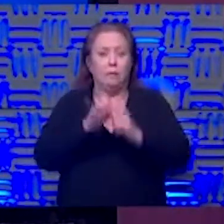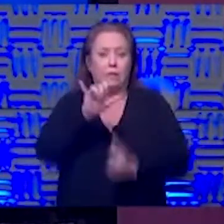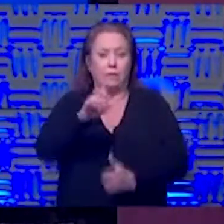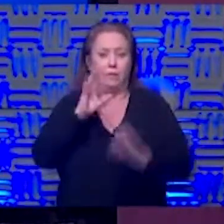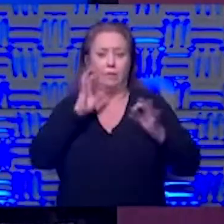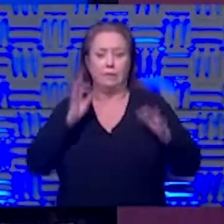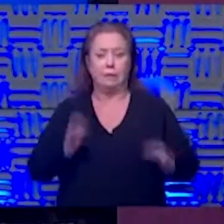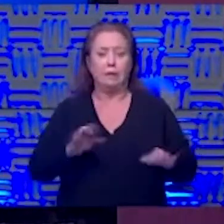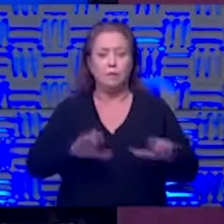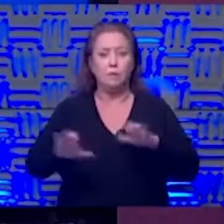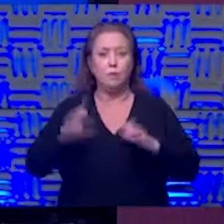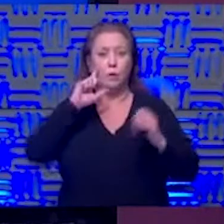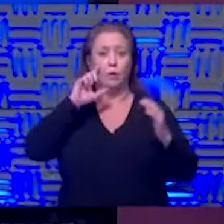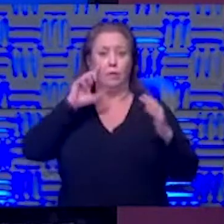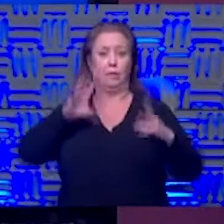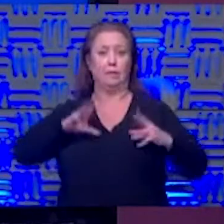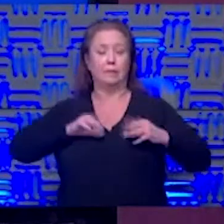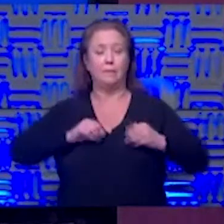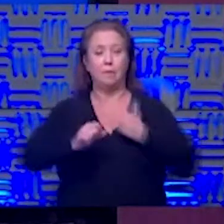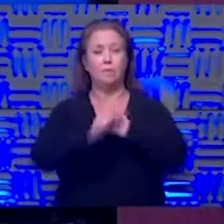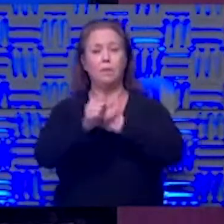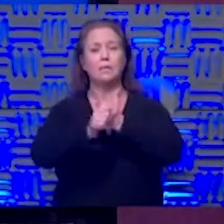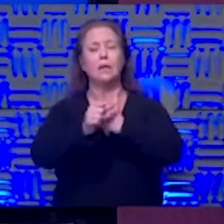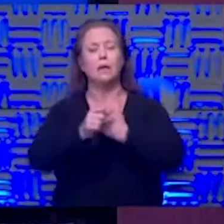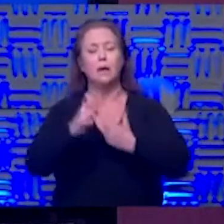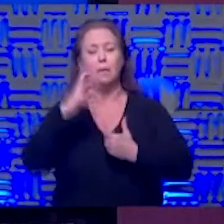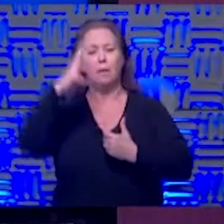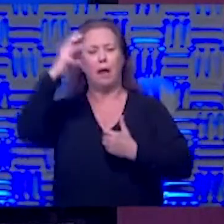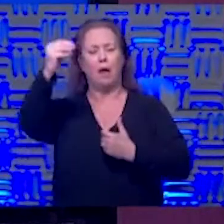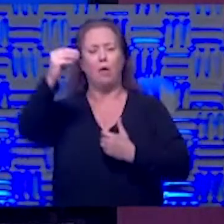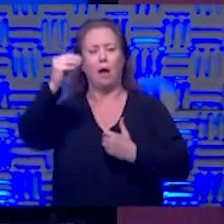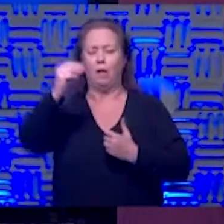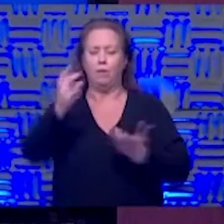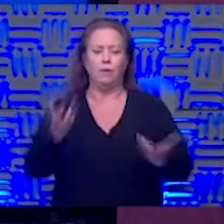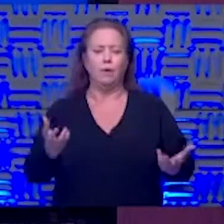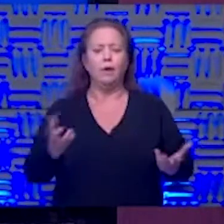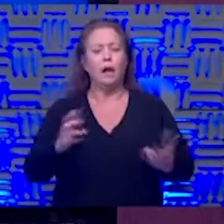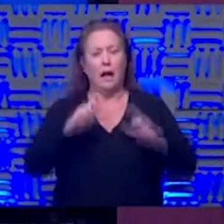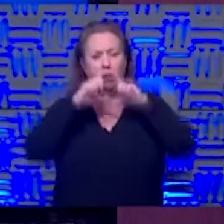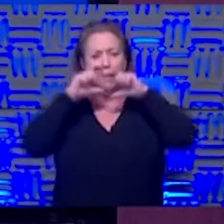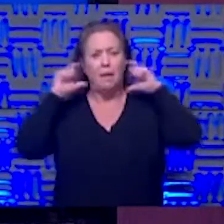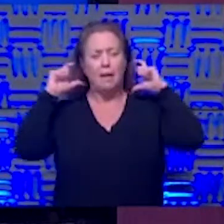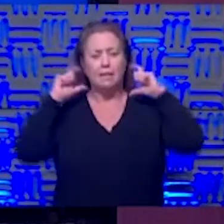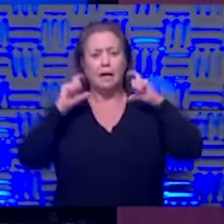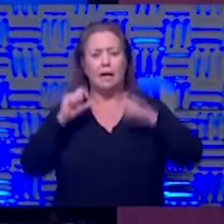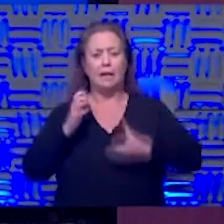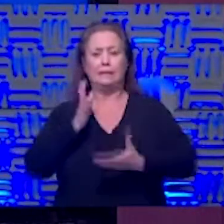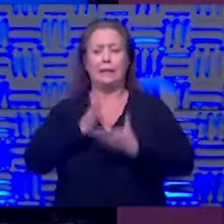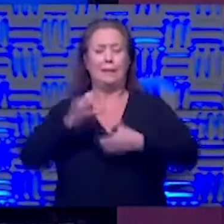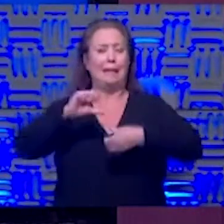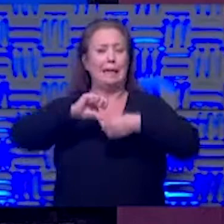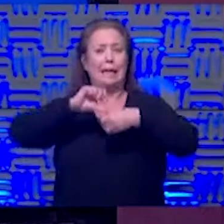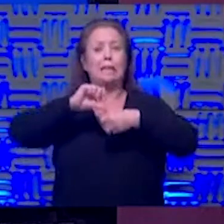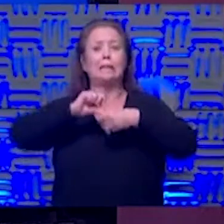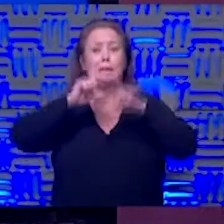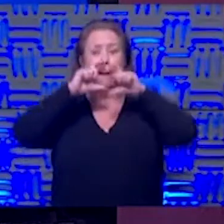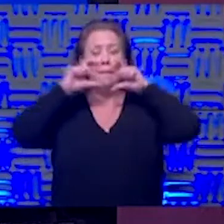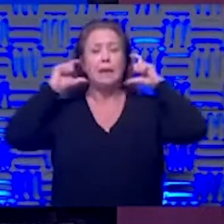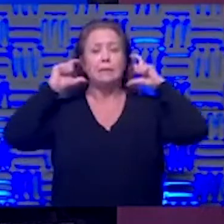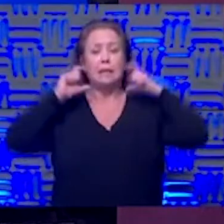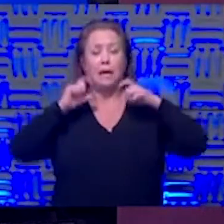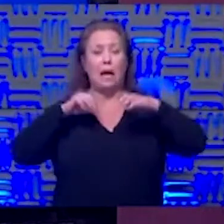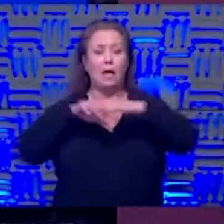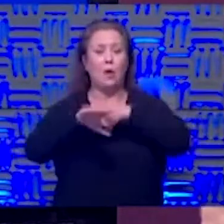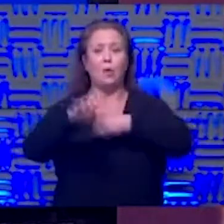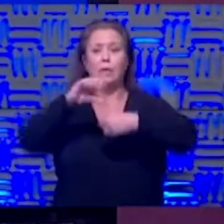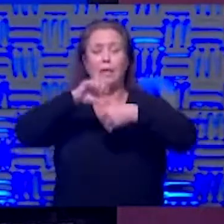we've decided to do we're going to accept that risk but when i go out in public gosh darn it i have a mask on i stop and get gassed man my mat my mask is on i run